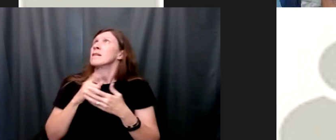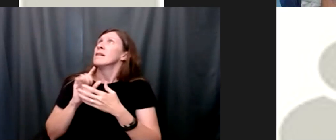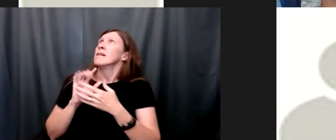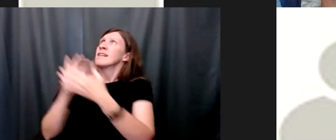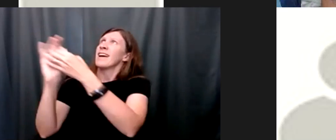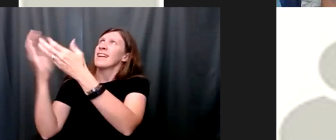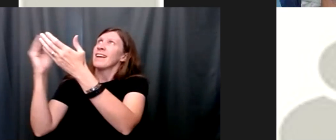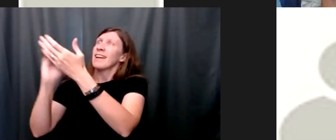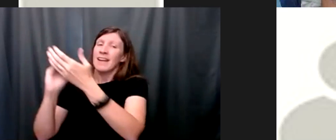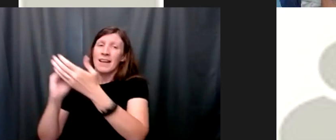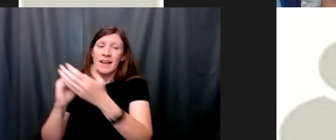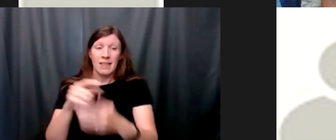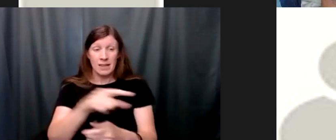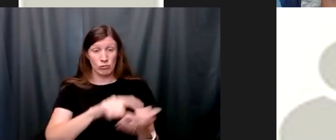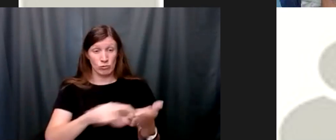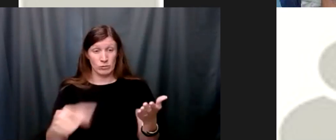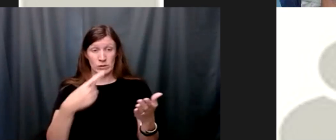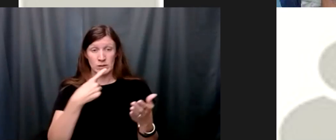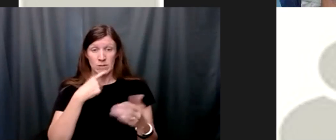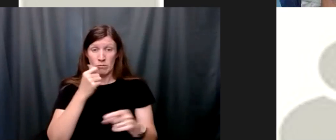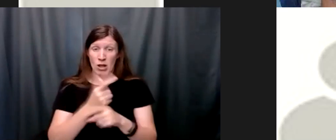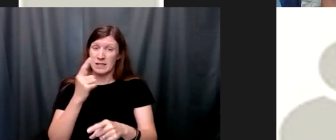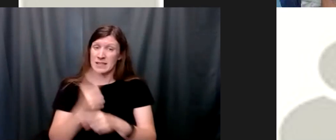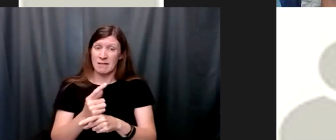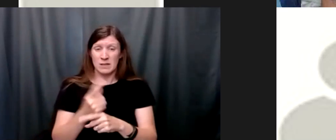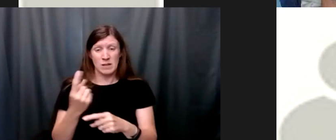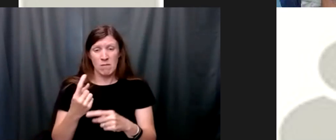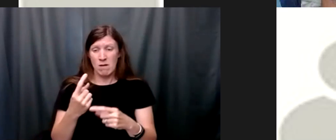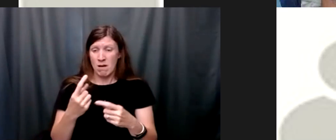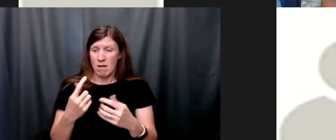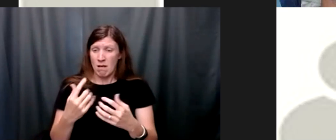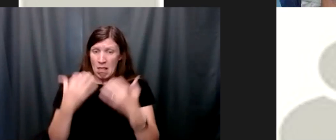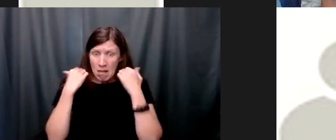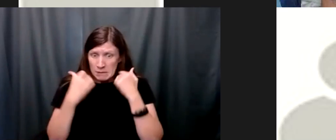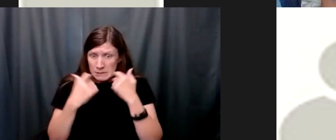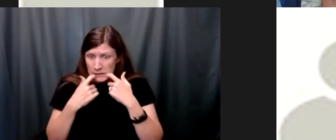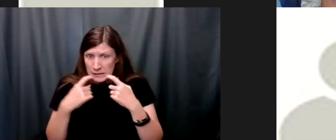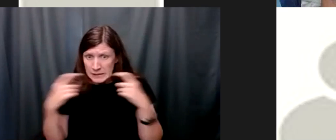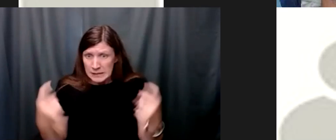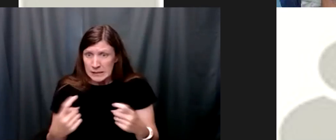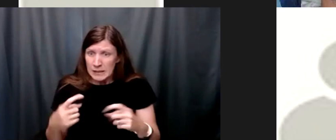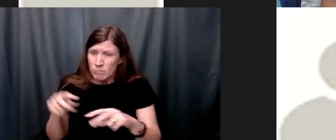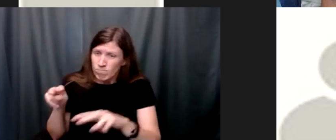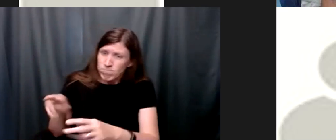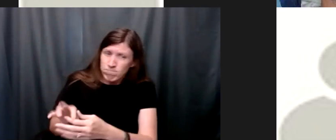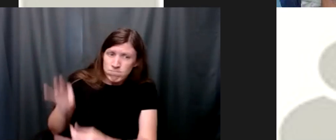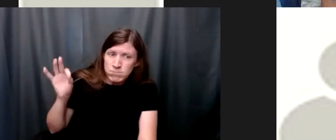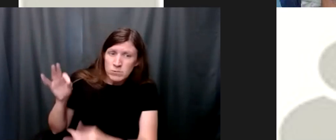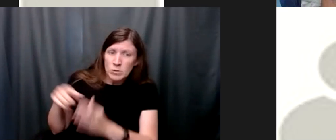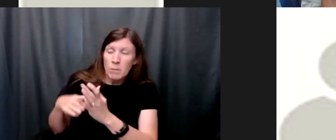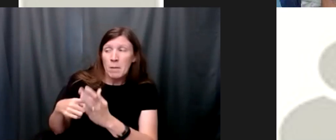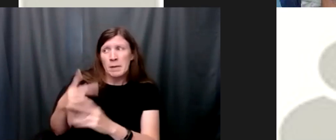if someone is caught in a sin you who live by the spirit should restore that person gently but watch yourselves or you also may be tempted